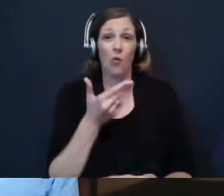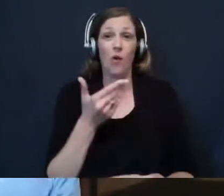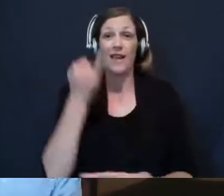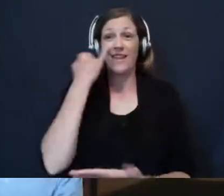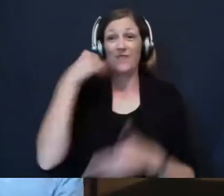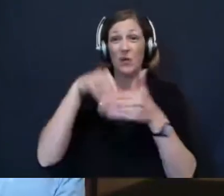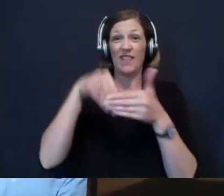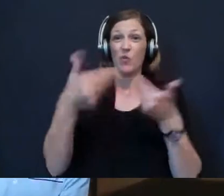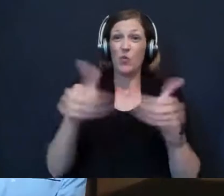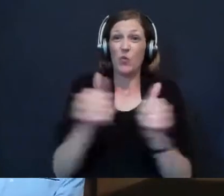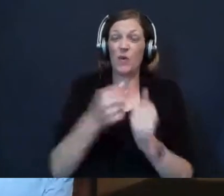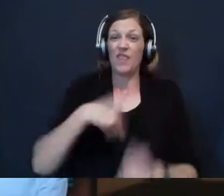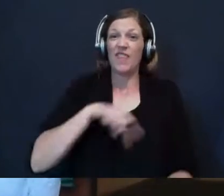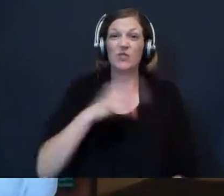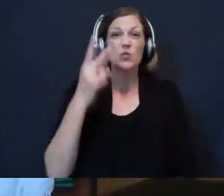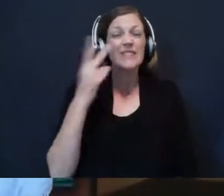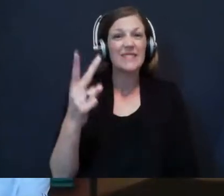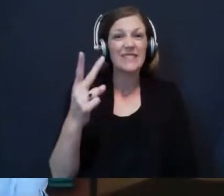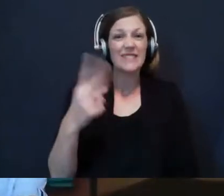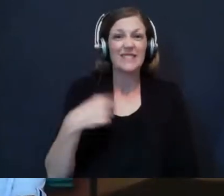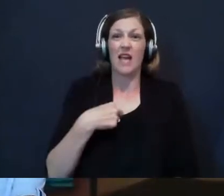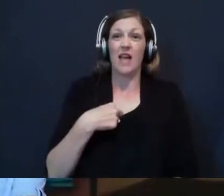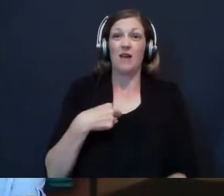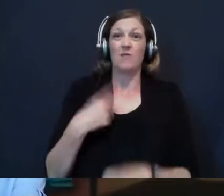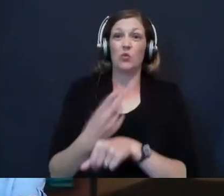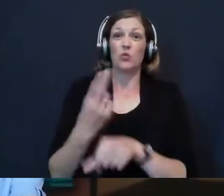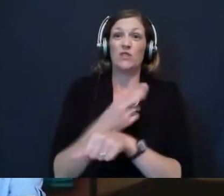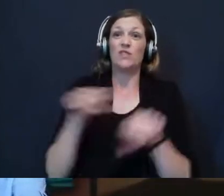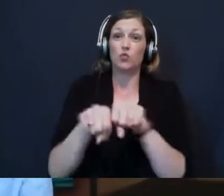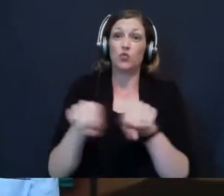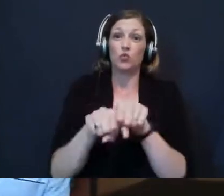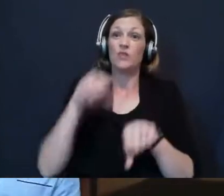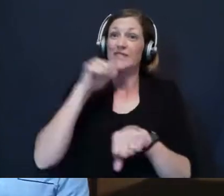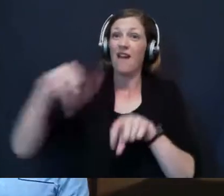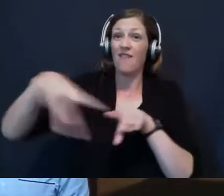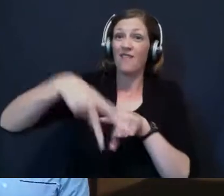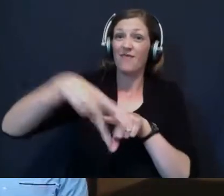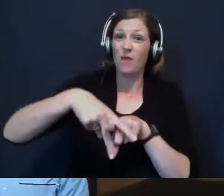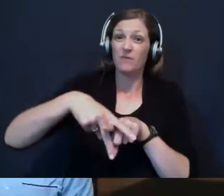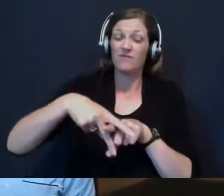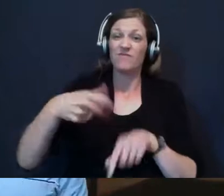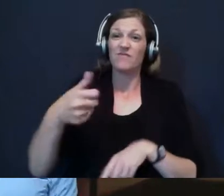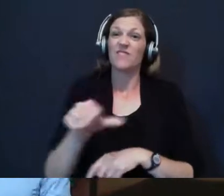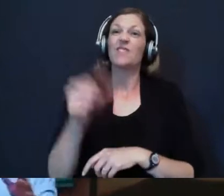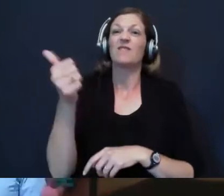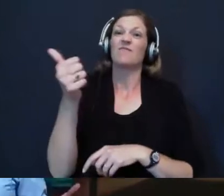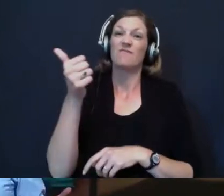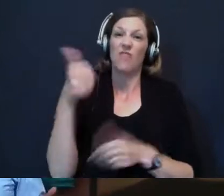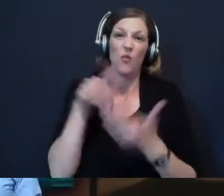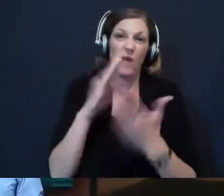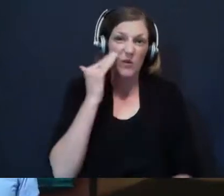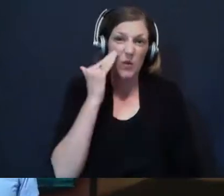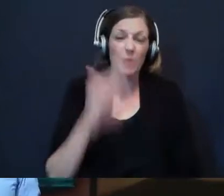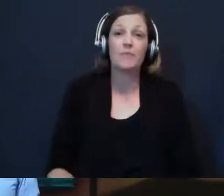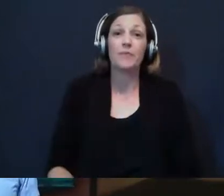room with us, you'd be able to see that I'm wearing shoes, not flip-flops. So that's another dead giveaway there. I have